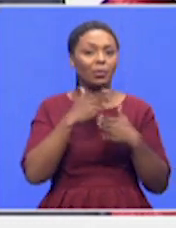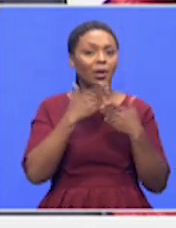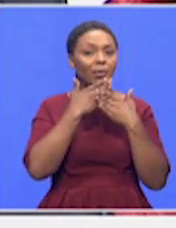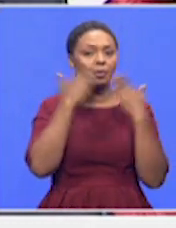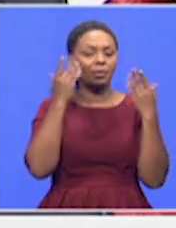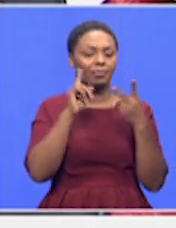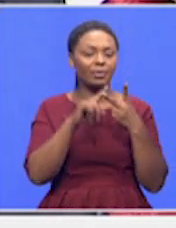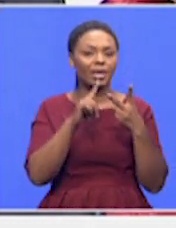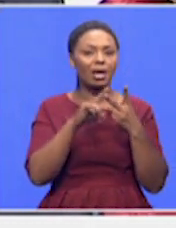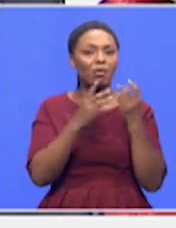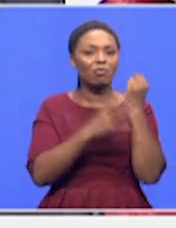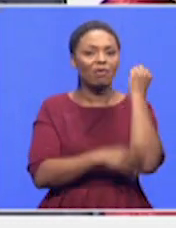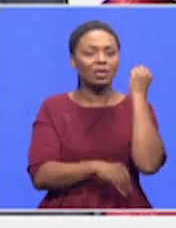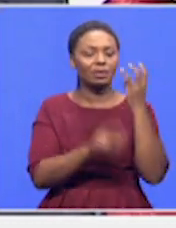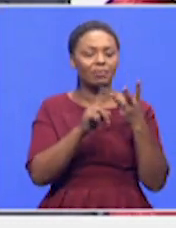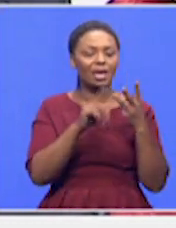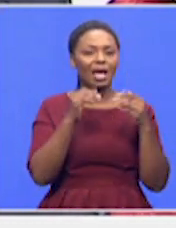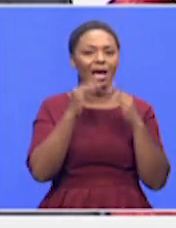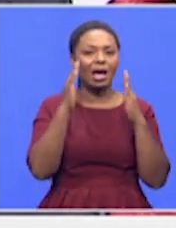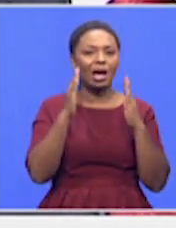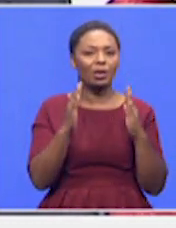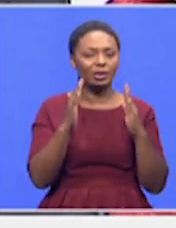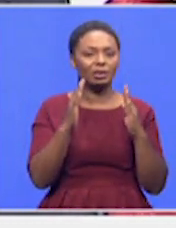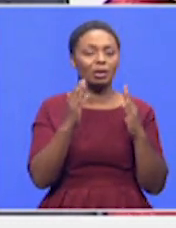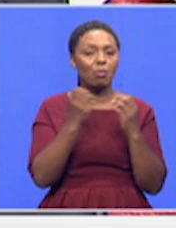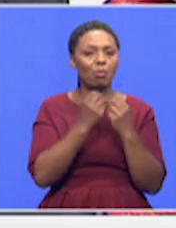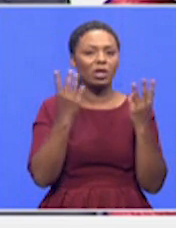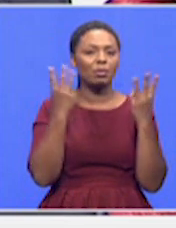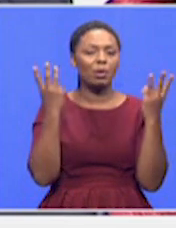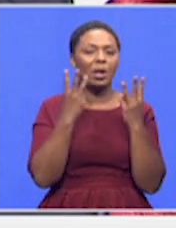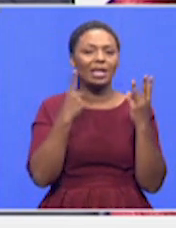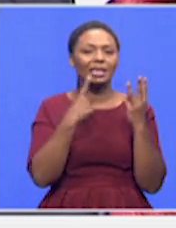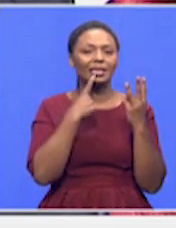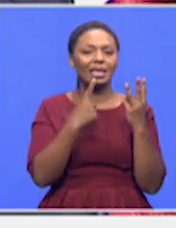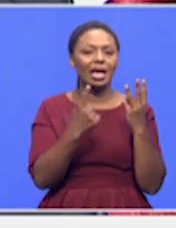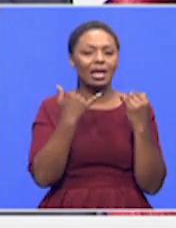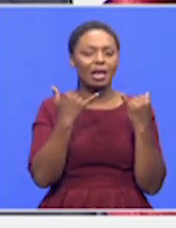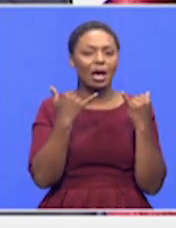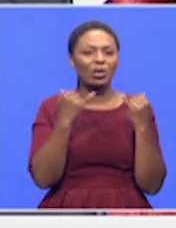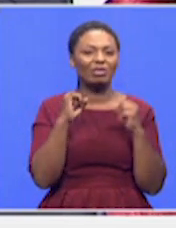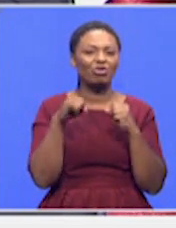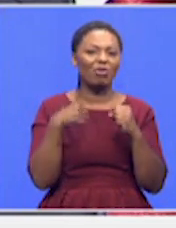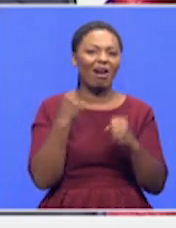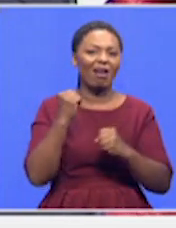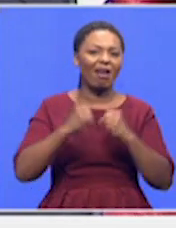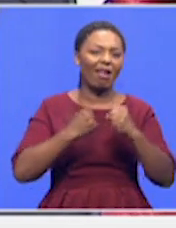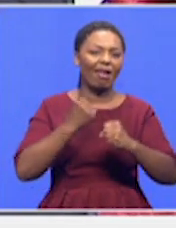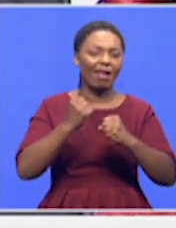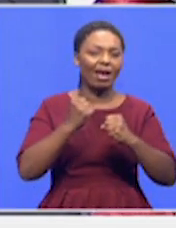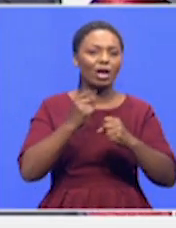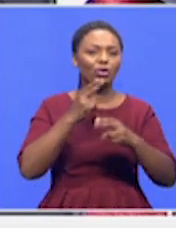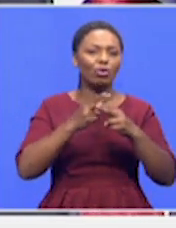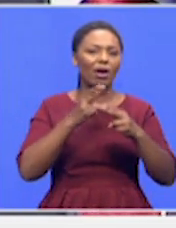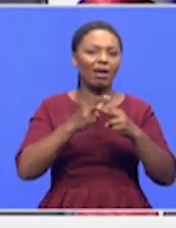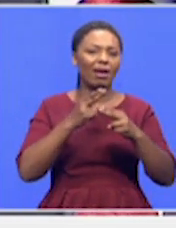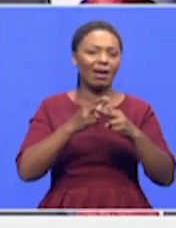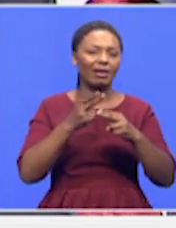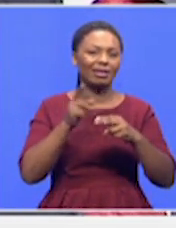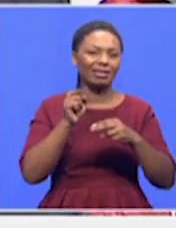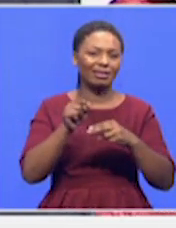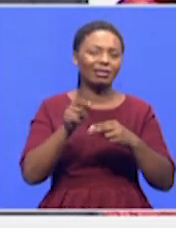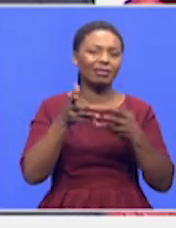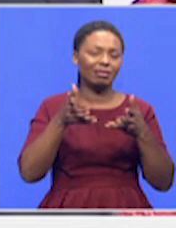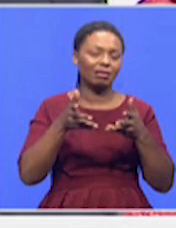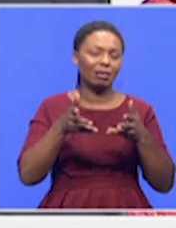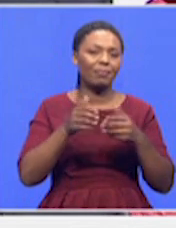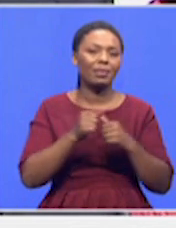poverty, we're talking houses. A lot of people also saying that they're struggling with toilet facilities in this